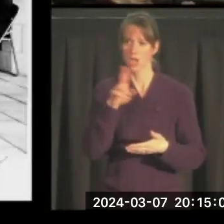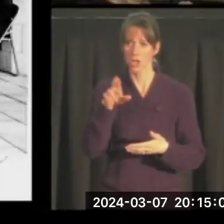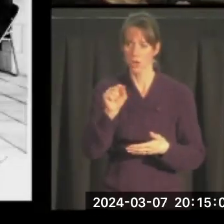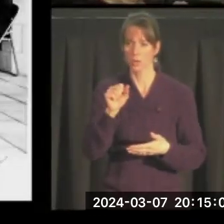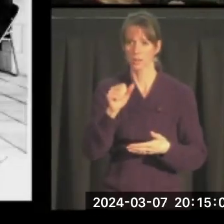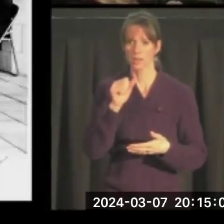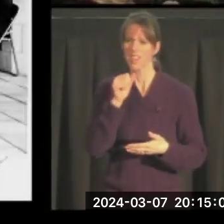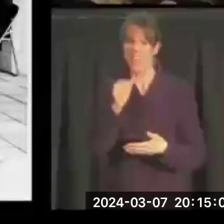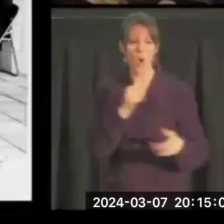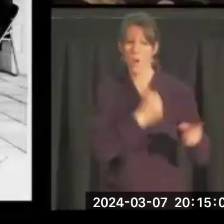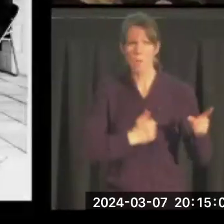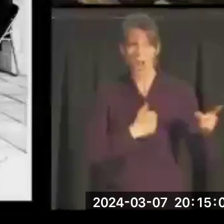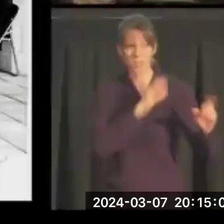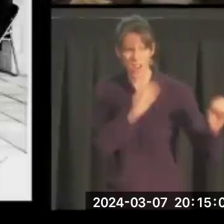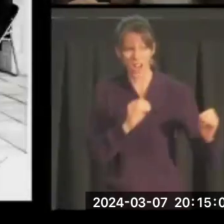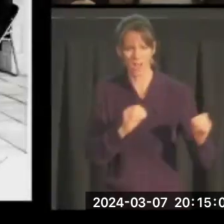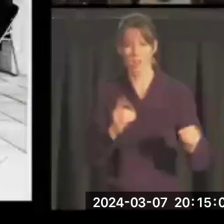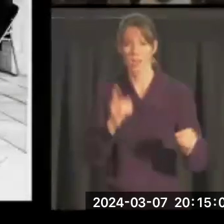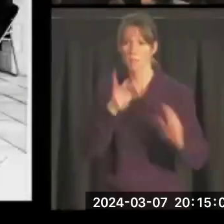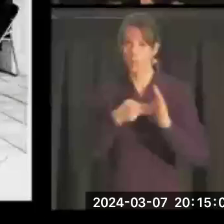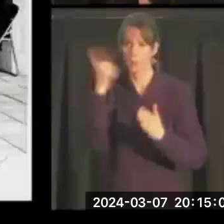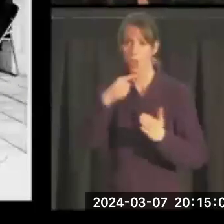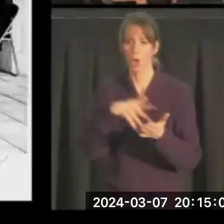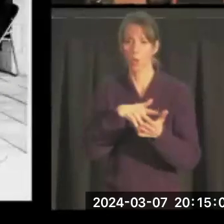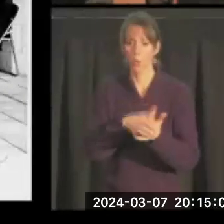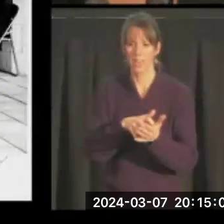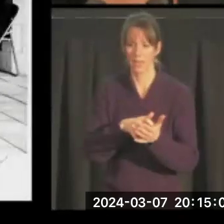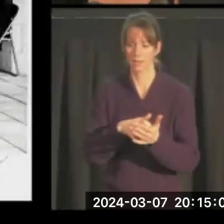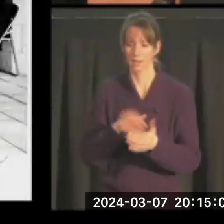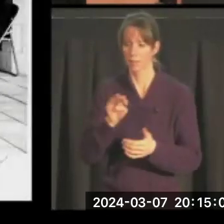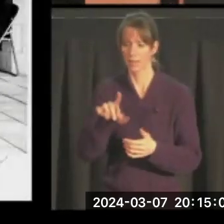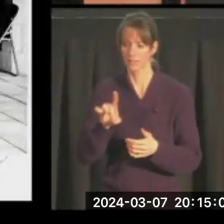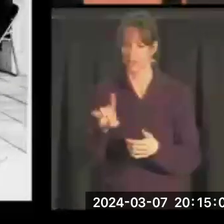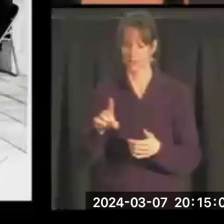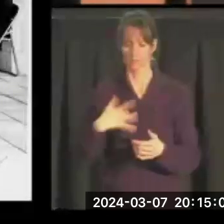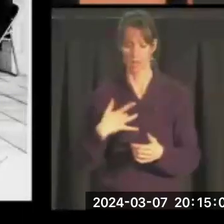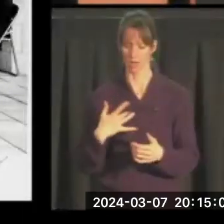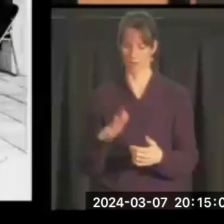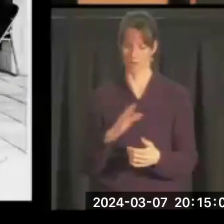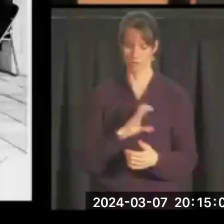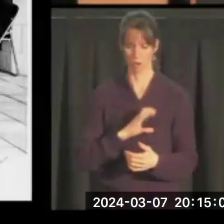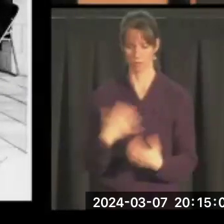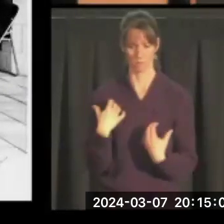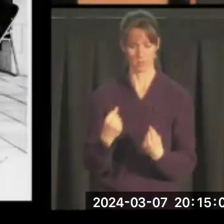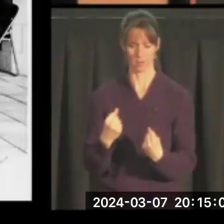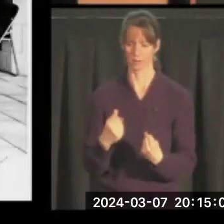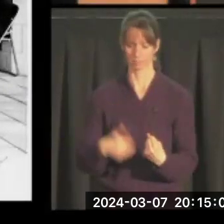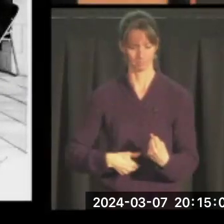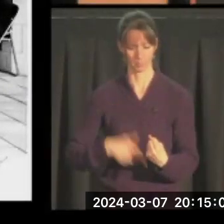apologize. It makes us look weak. Mansfield felt strong enough in his character to do it.